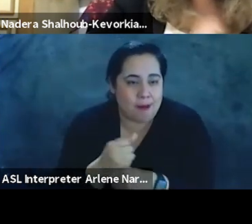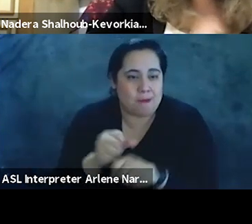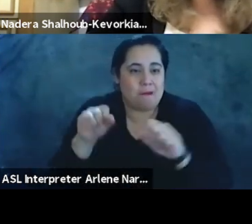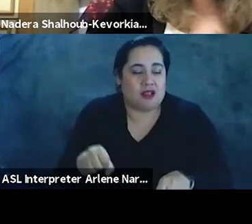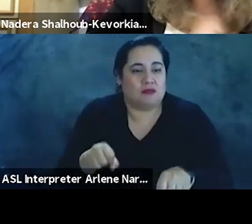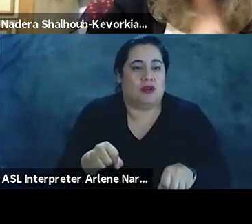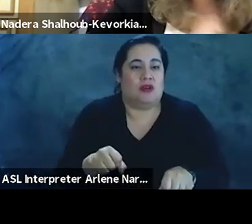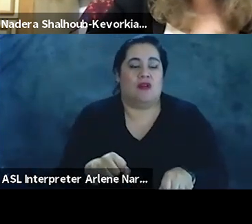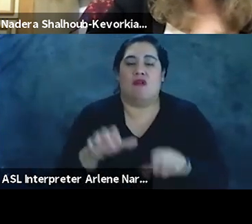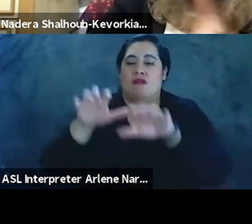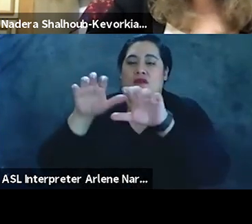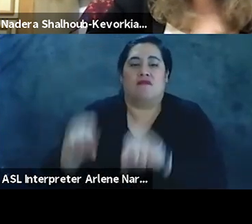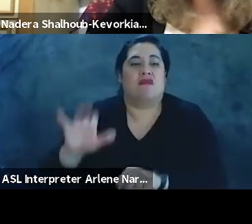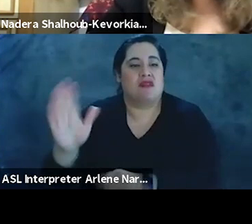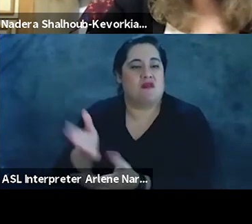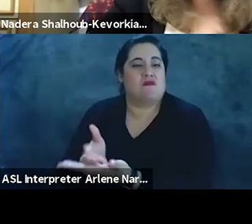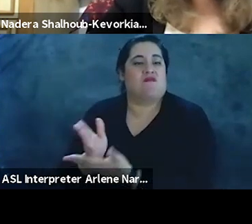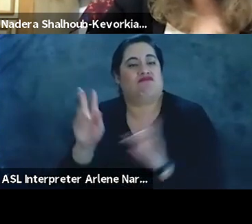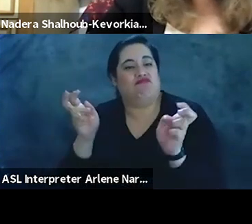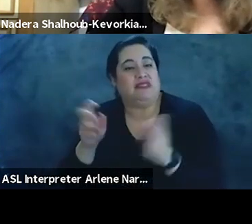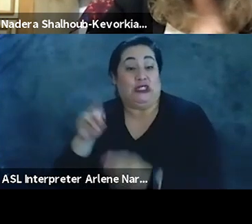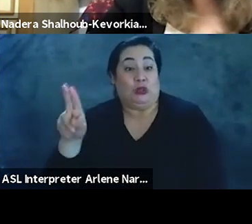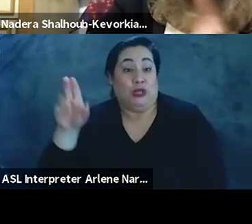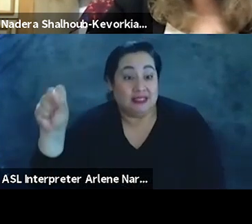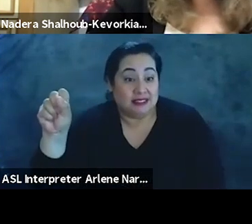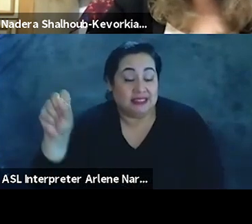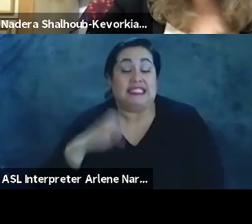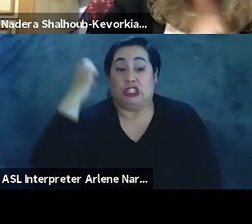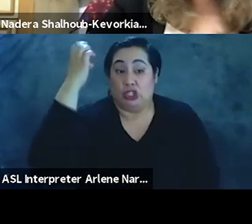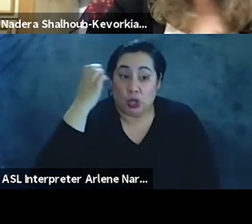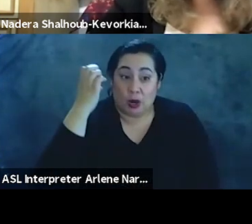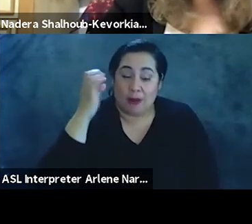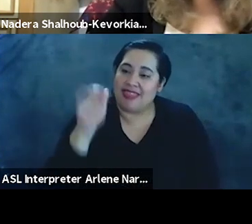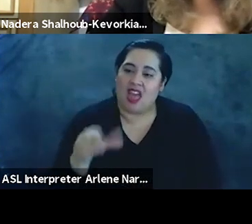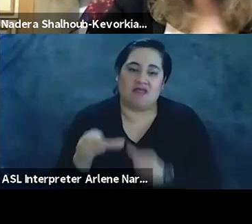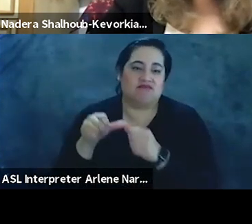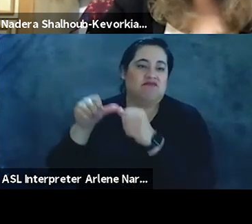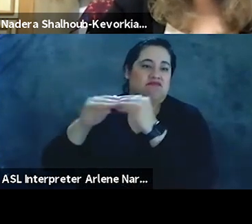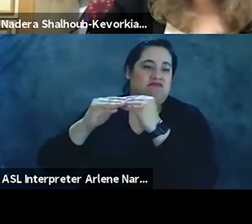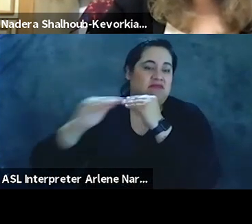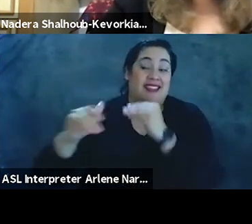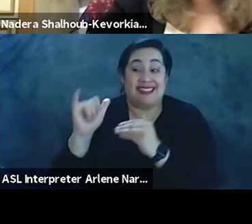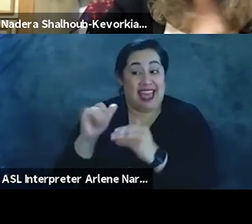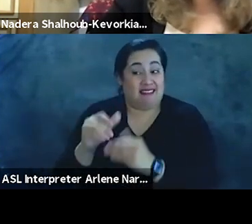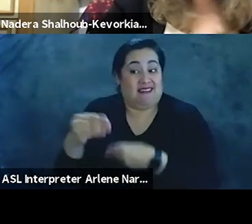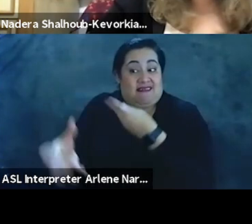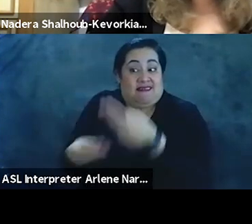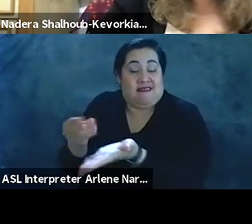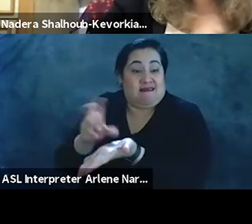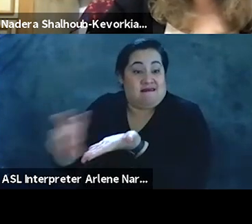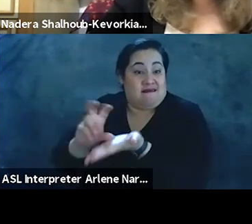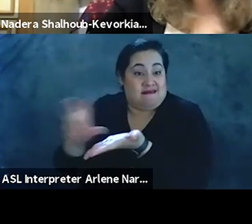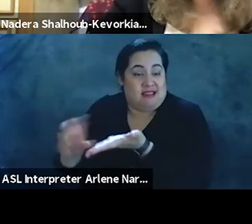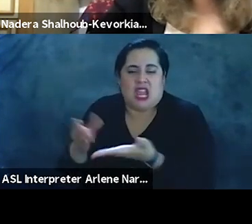secure legitimacy in the U S above all, also in Europe. That's what sustained it. That's what financed it. That's what drove it. That's